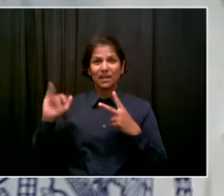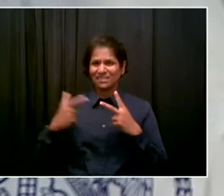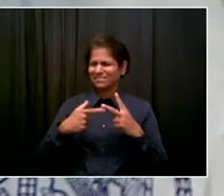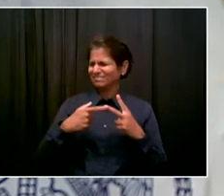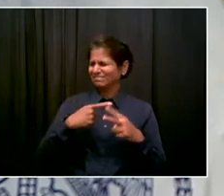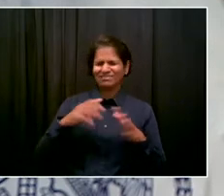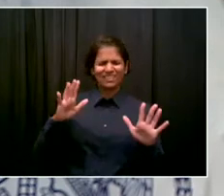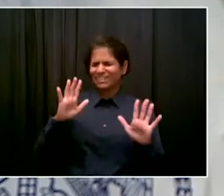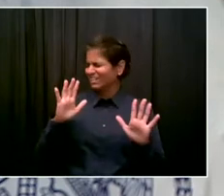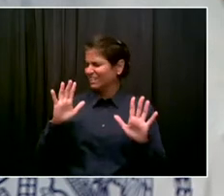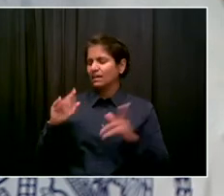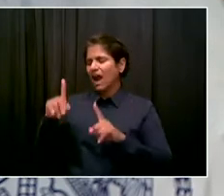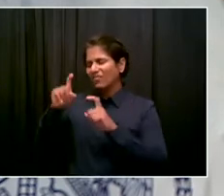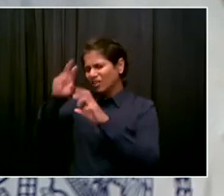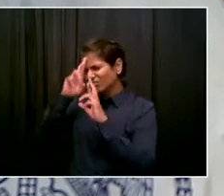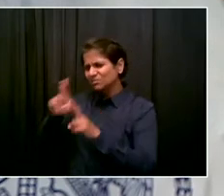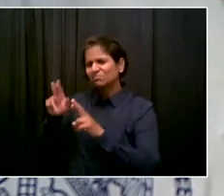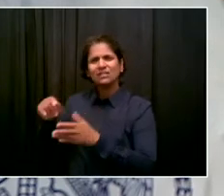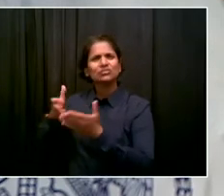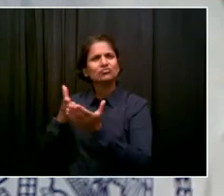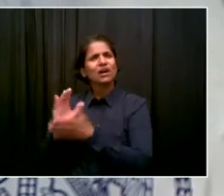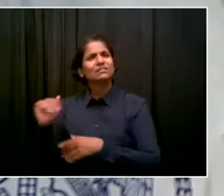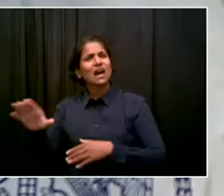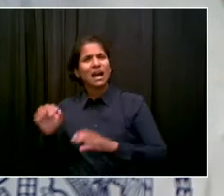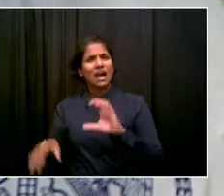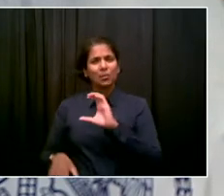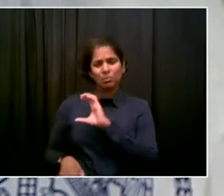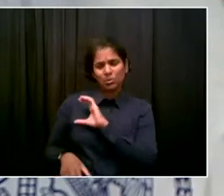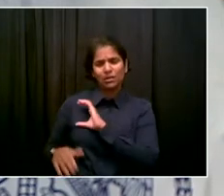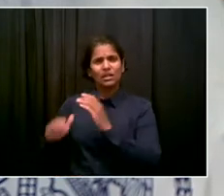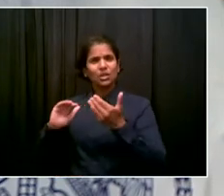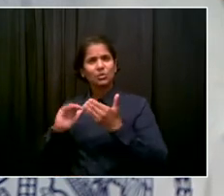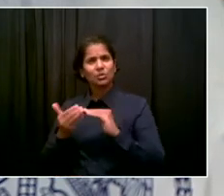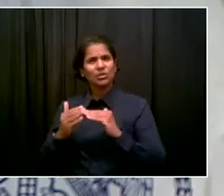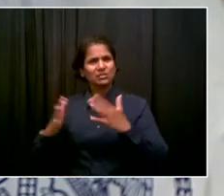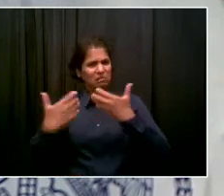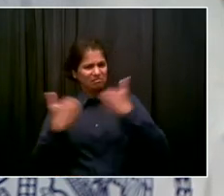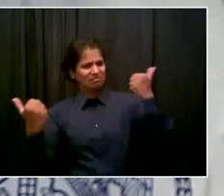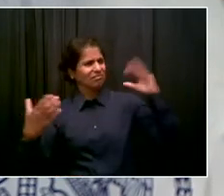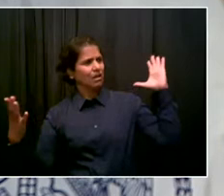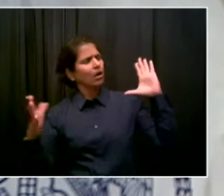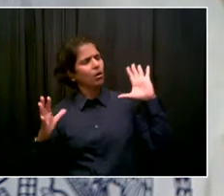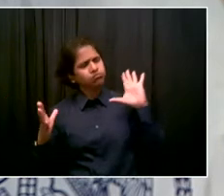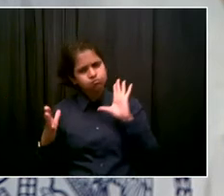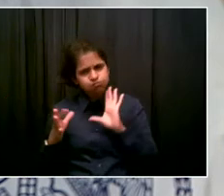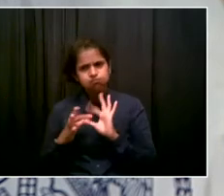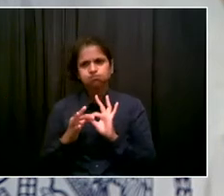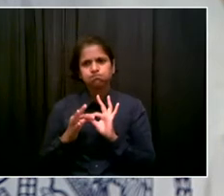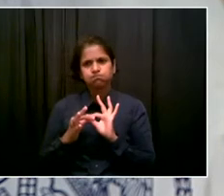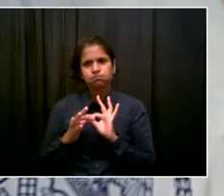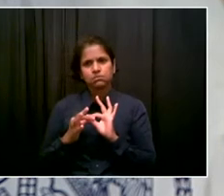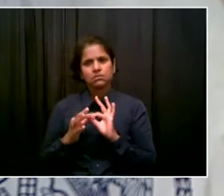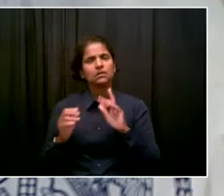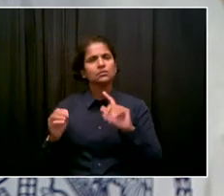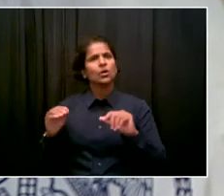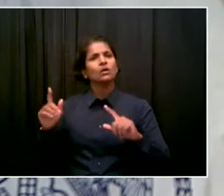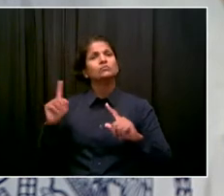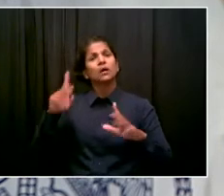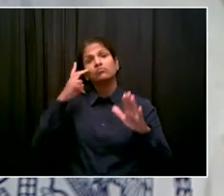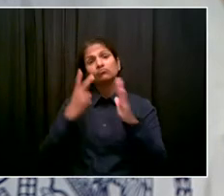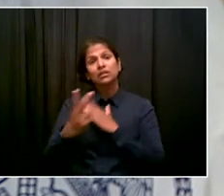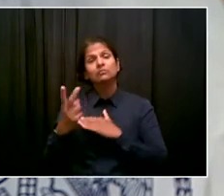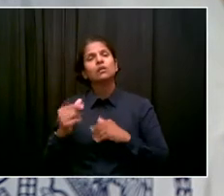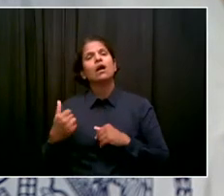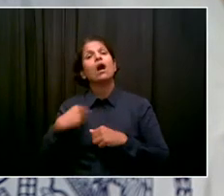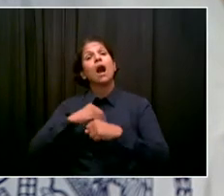can't have any of those things happen. What I anticipate is as we get past the impact of the pandemic, we will go back to the full